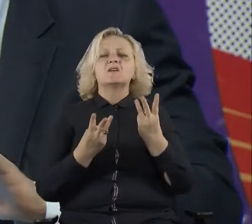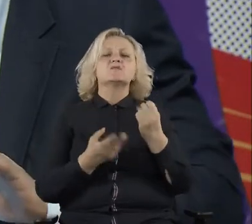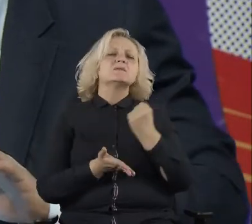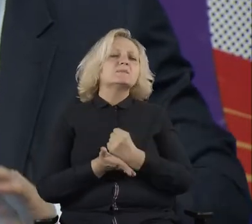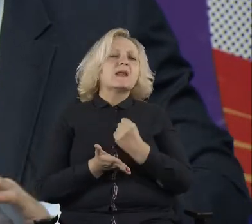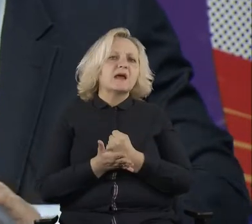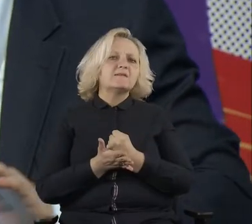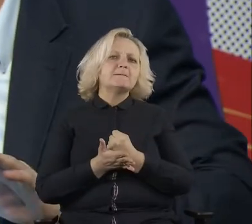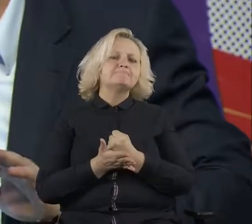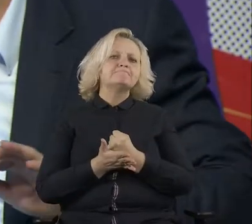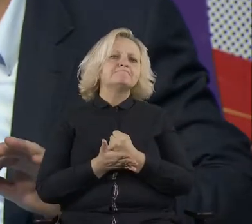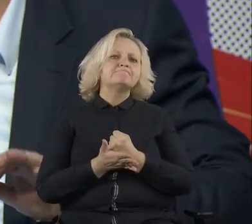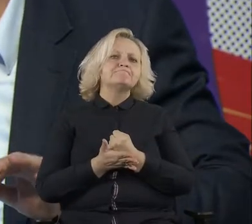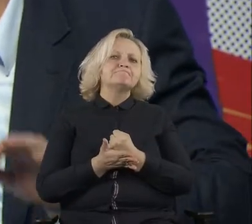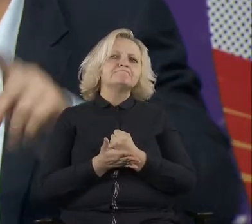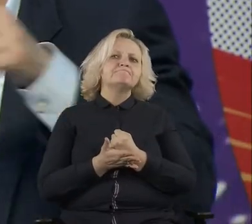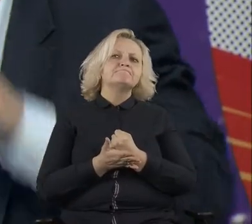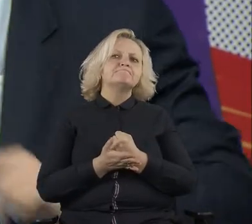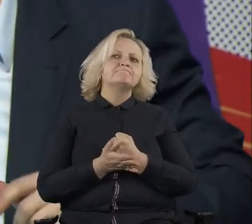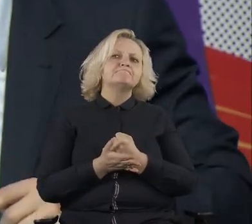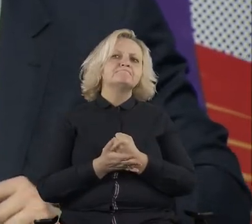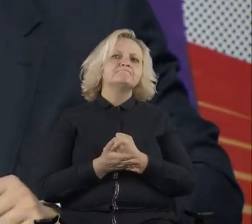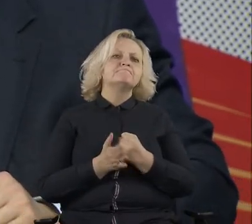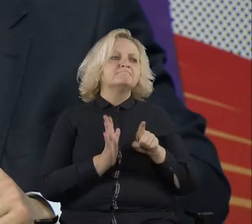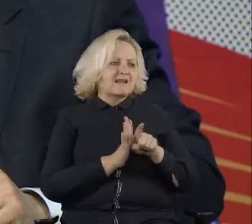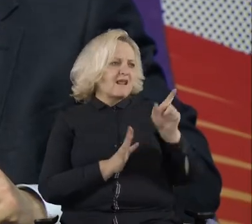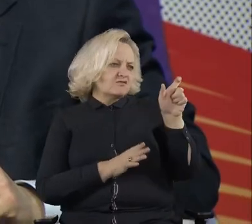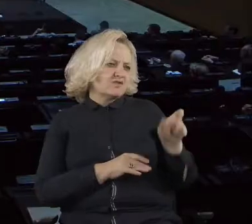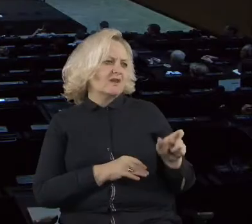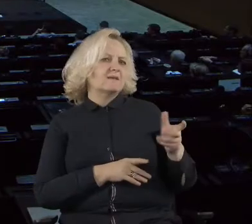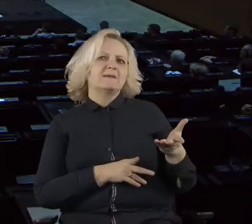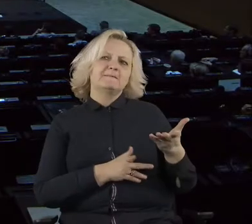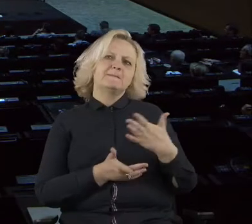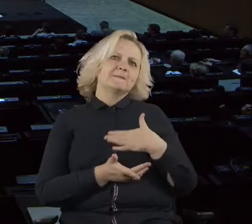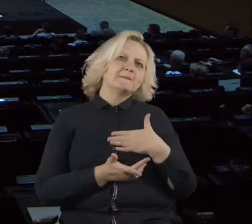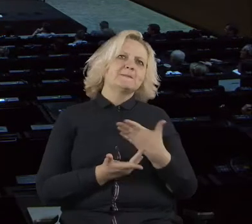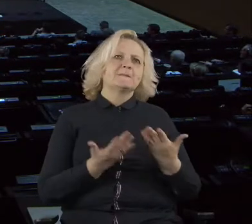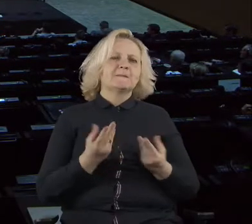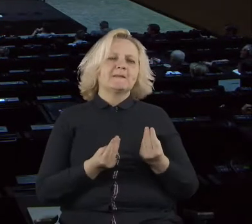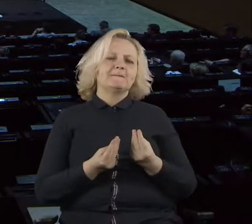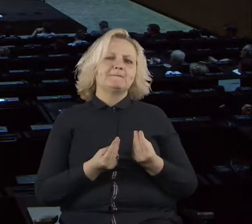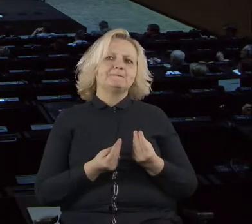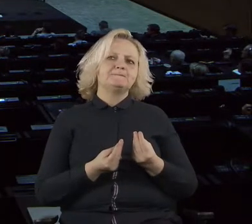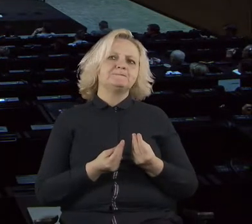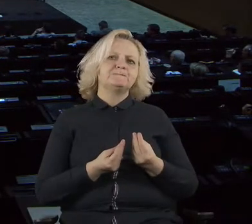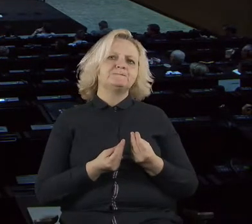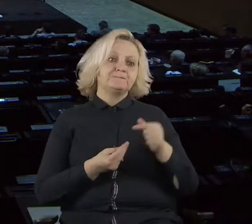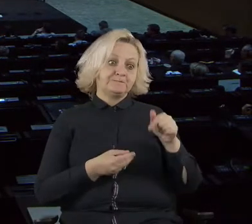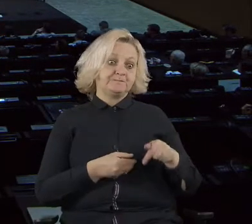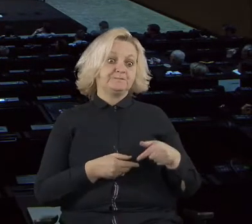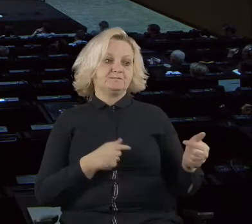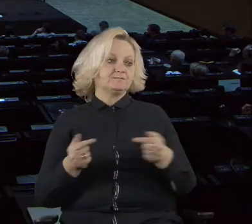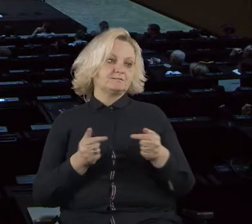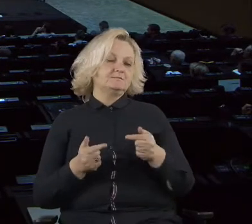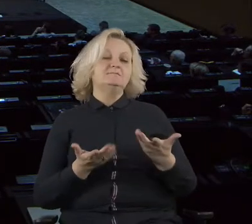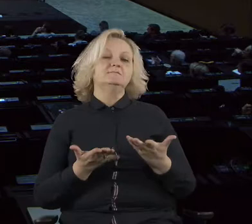you let me bring some of the questions that were, uh, sent to us, uh, sent to us by the audience, because they are actually referring to